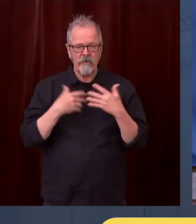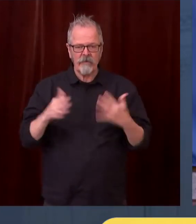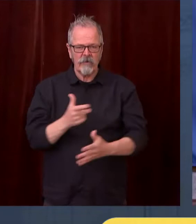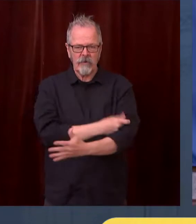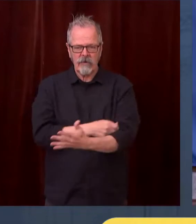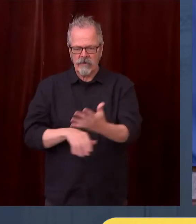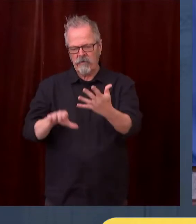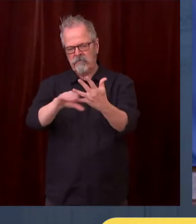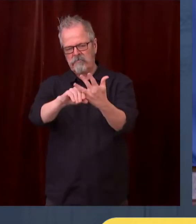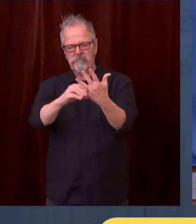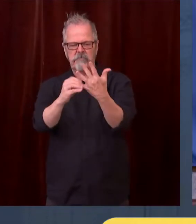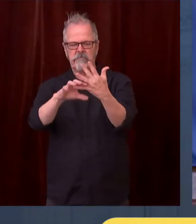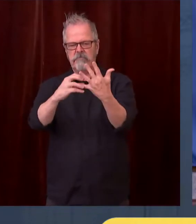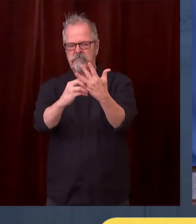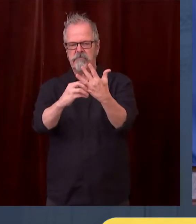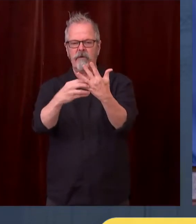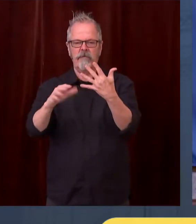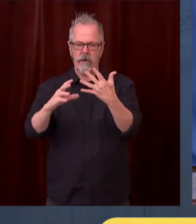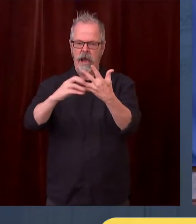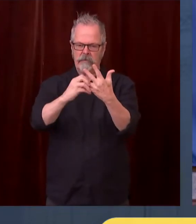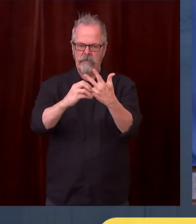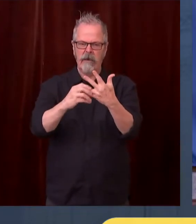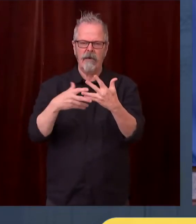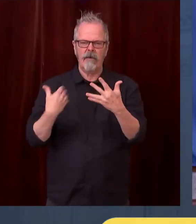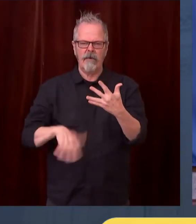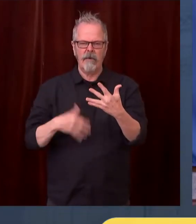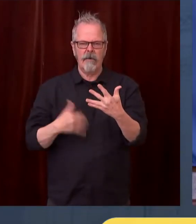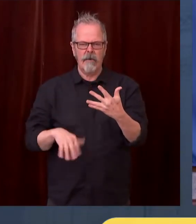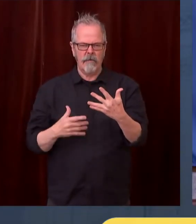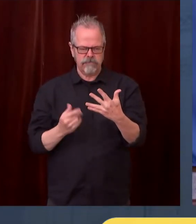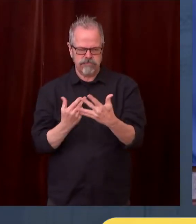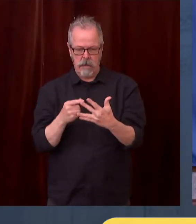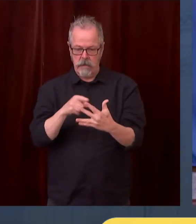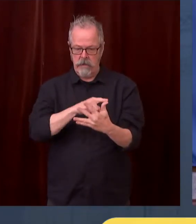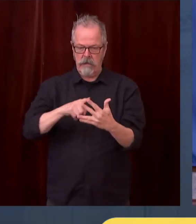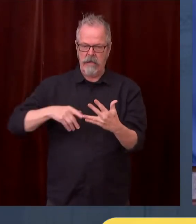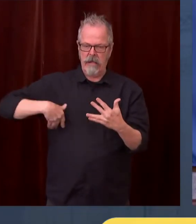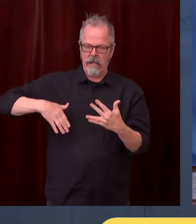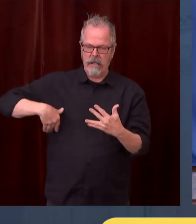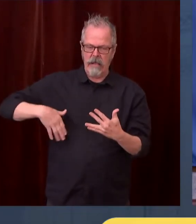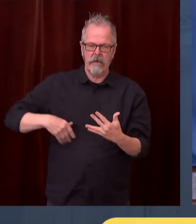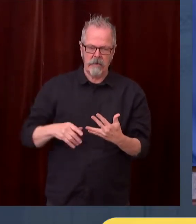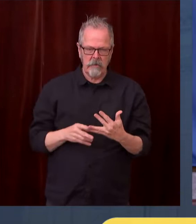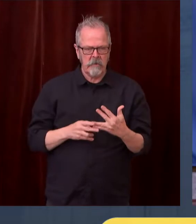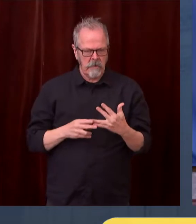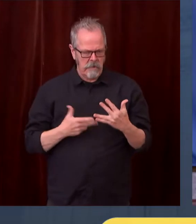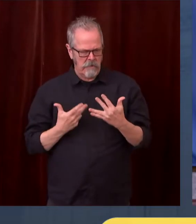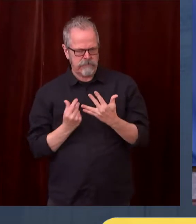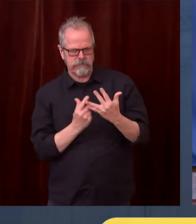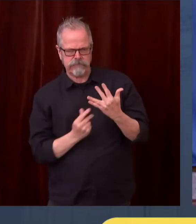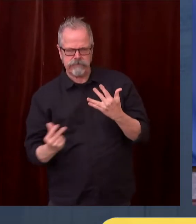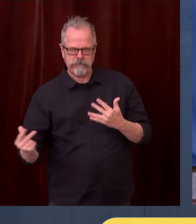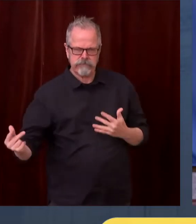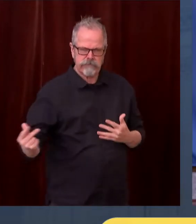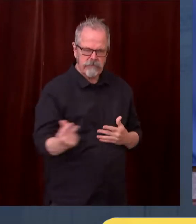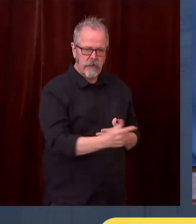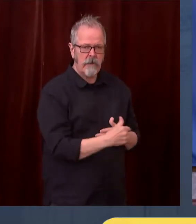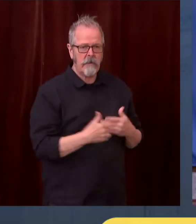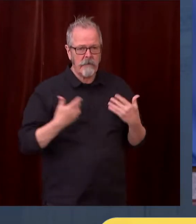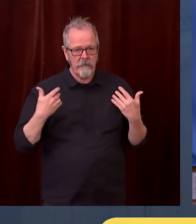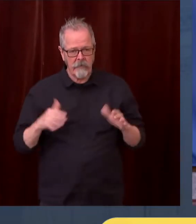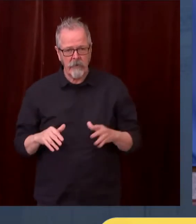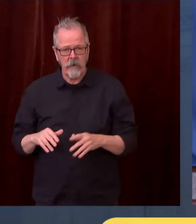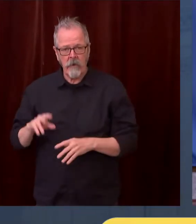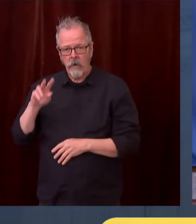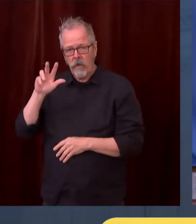million vaccination doses. This includes over 200,000 doses administered at our state max vaccination